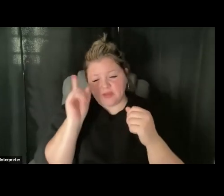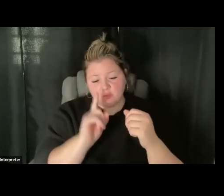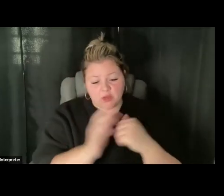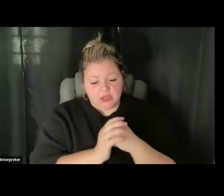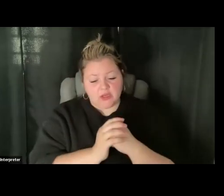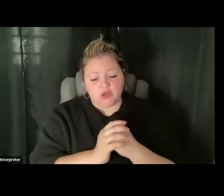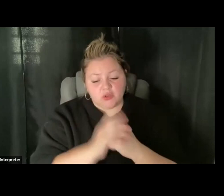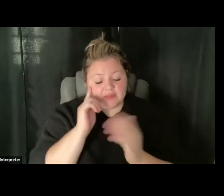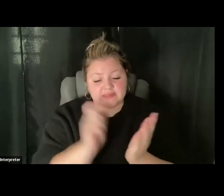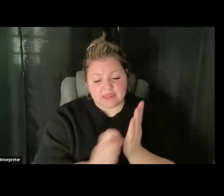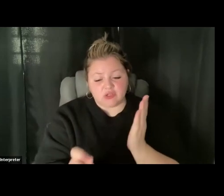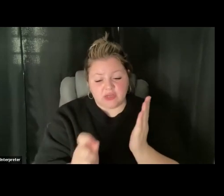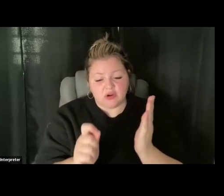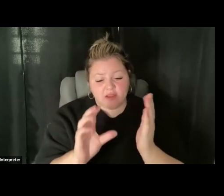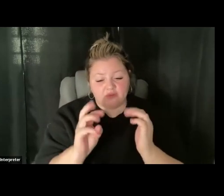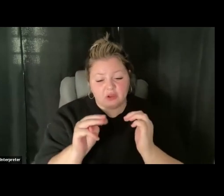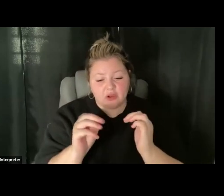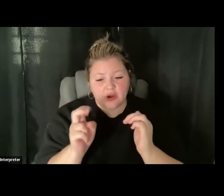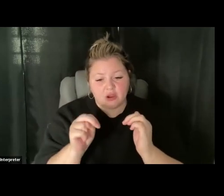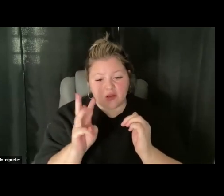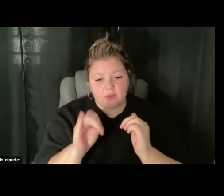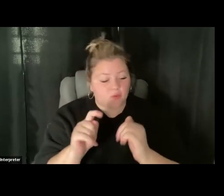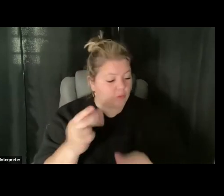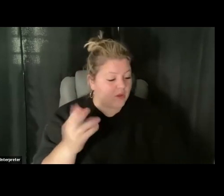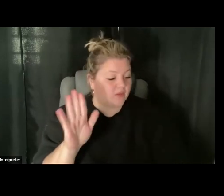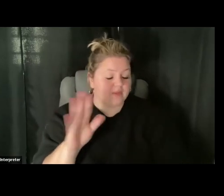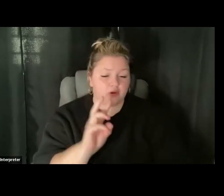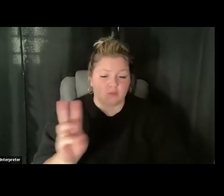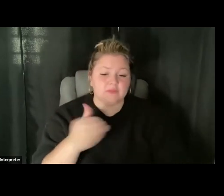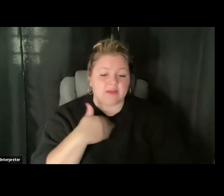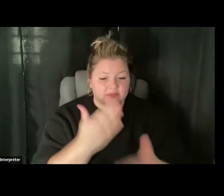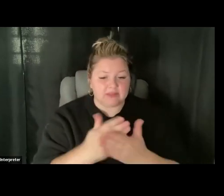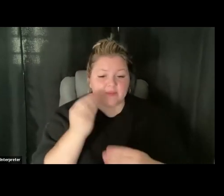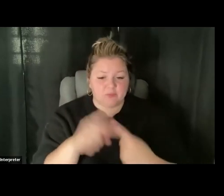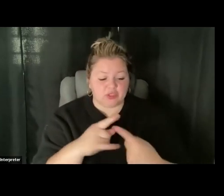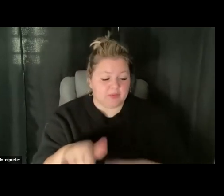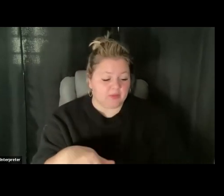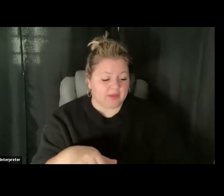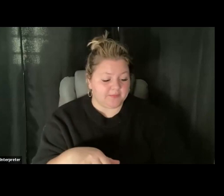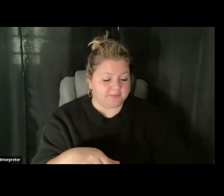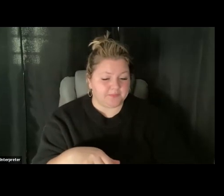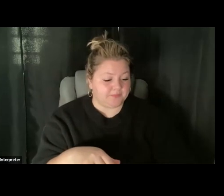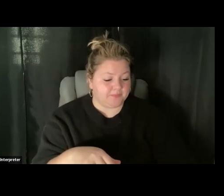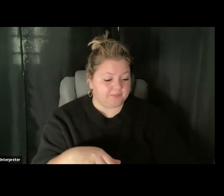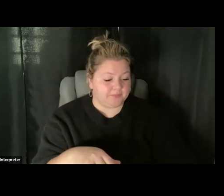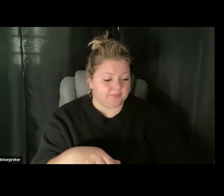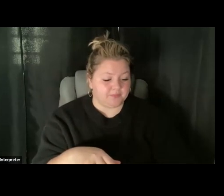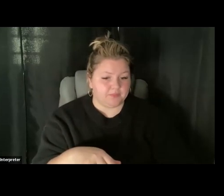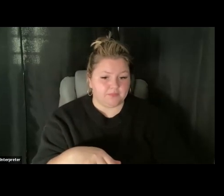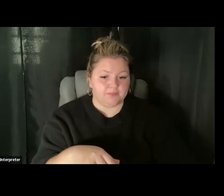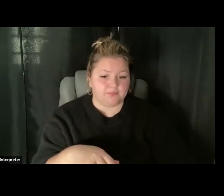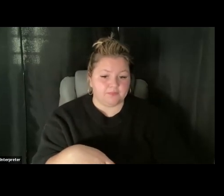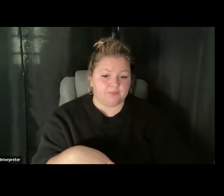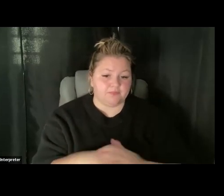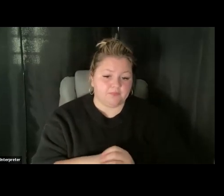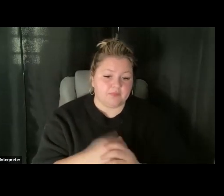of the Commonwealth's website does have some info on that, on their page on disability voting.